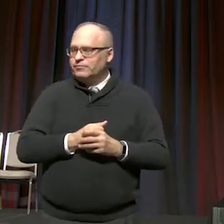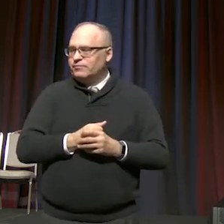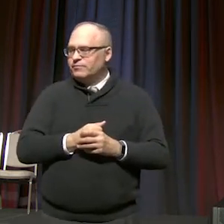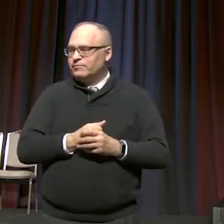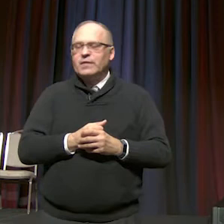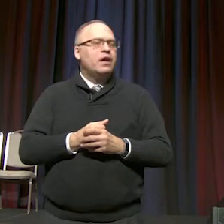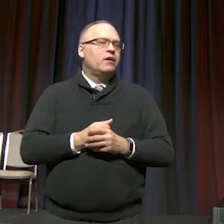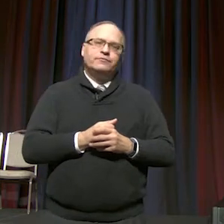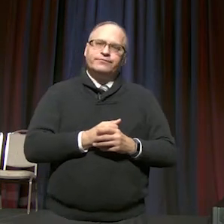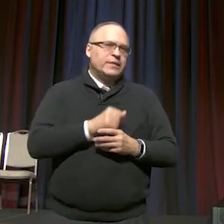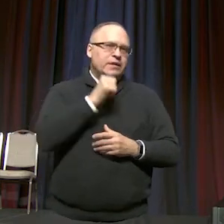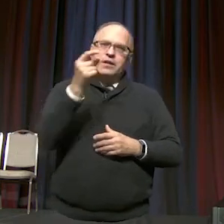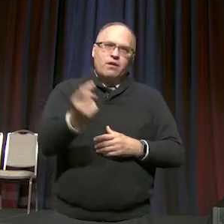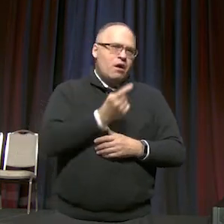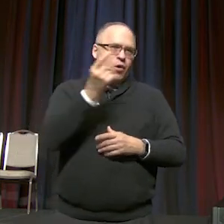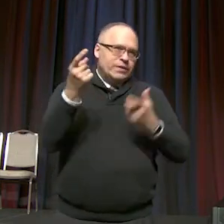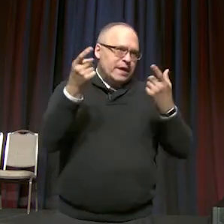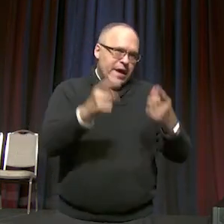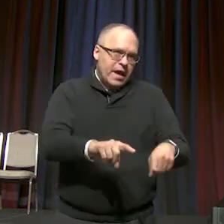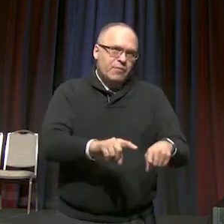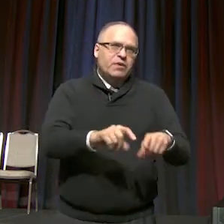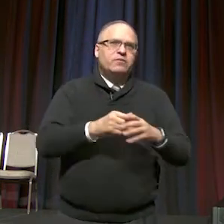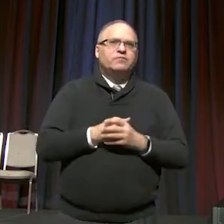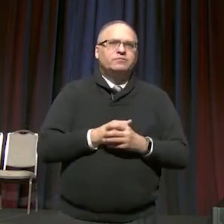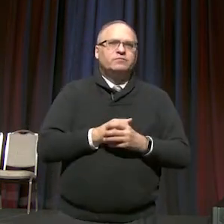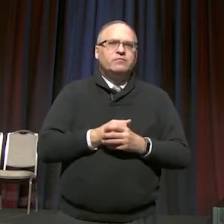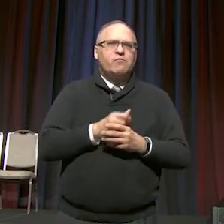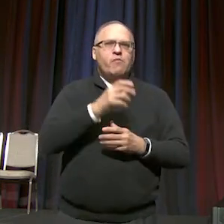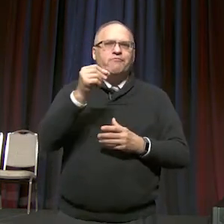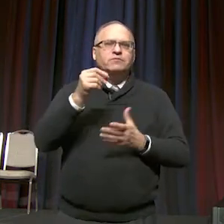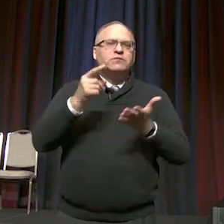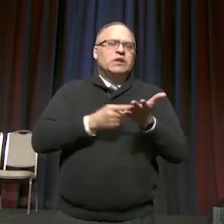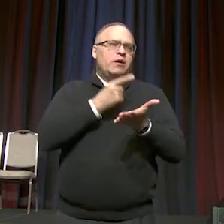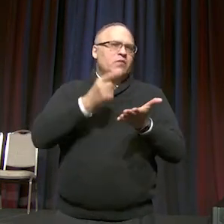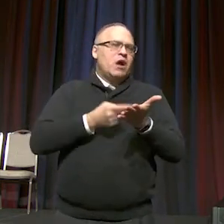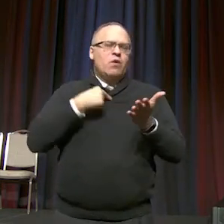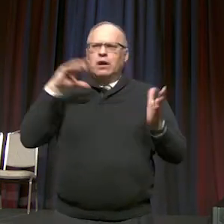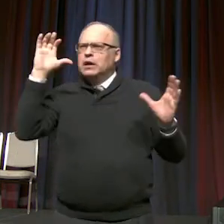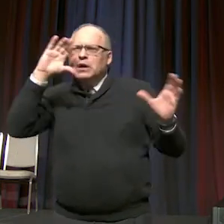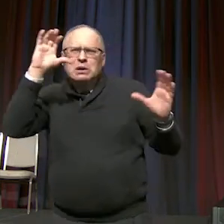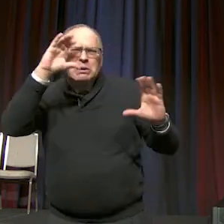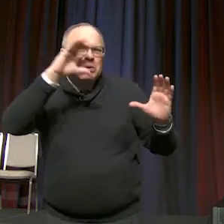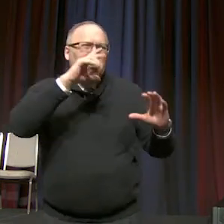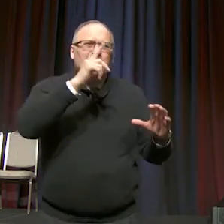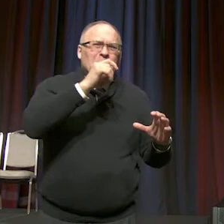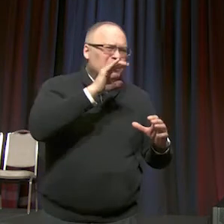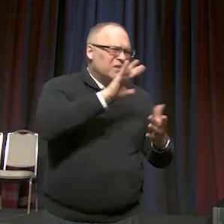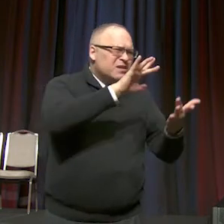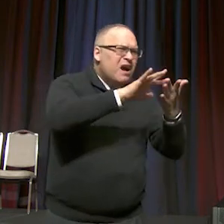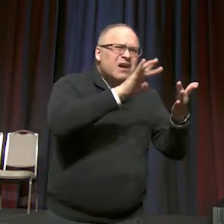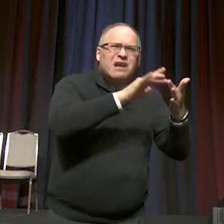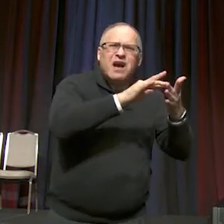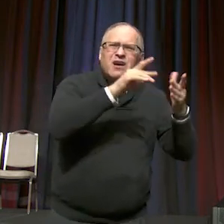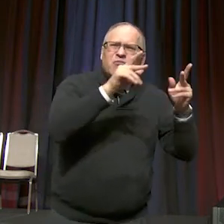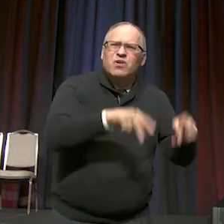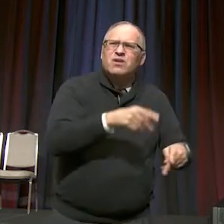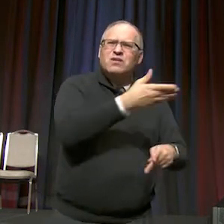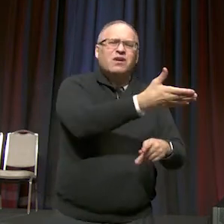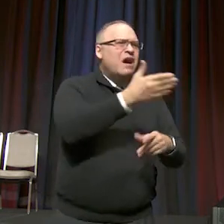doesn't always happen, and so there have been times when we were hunting for correct contact information.